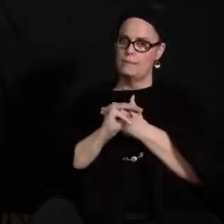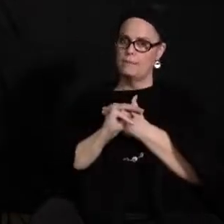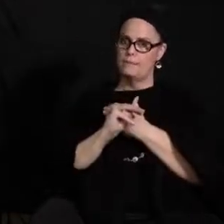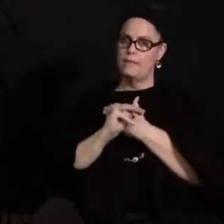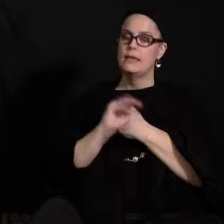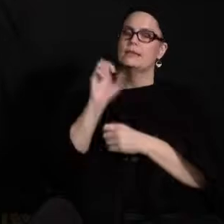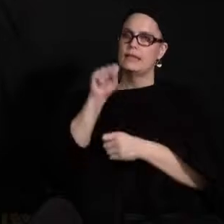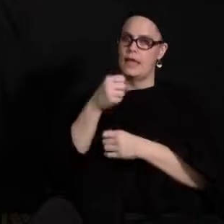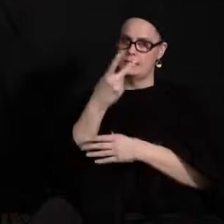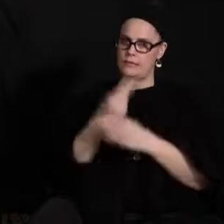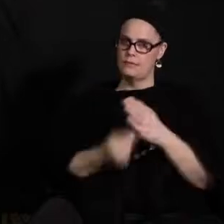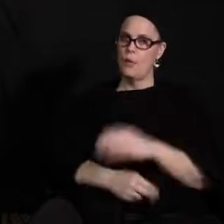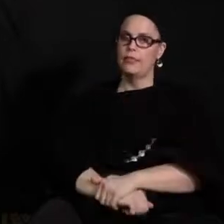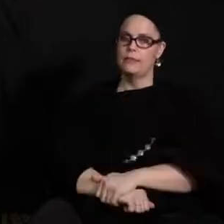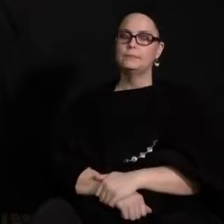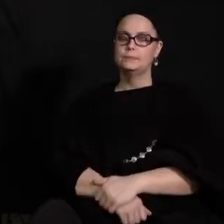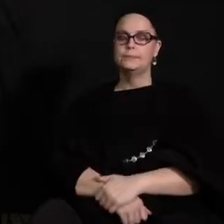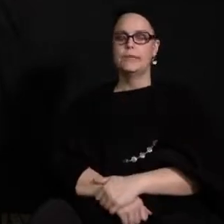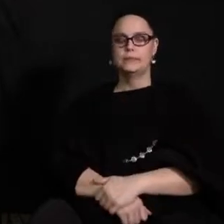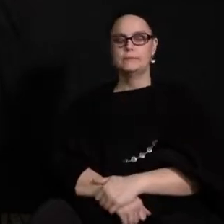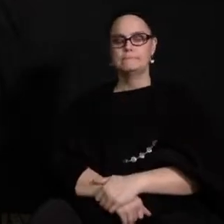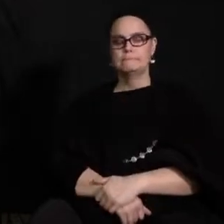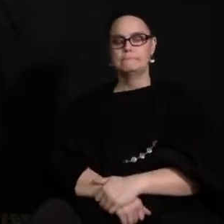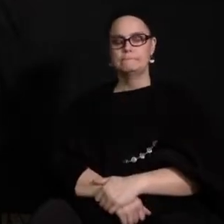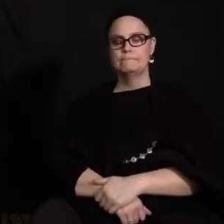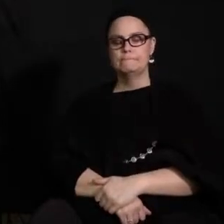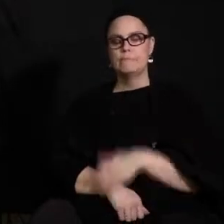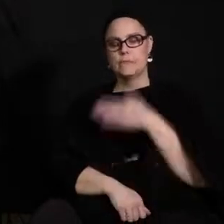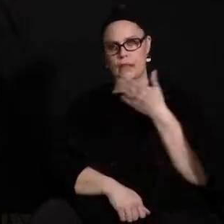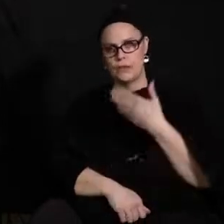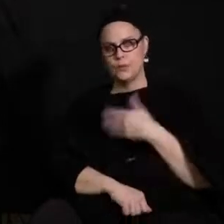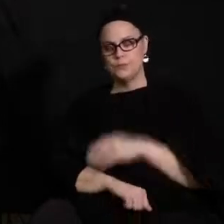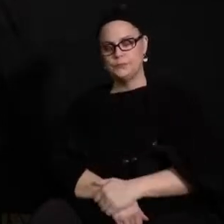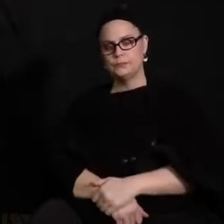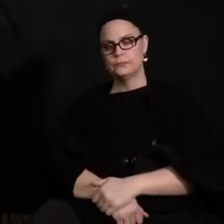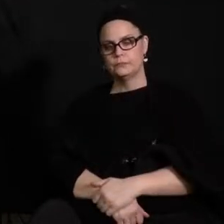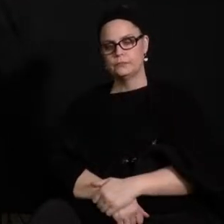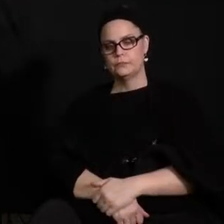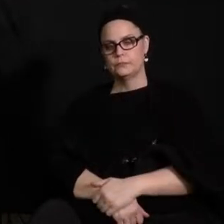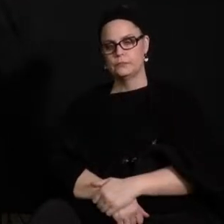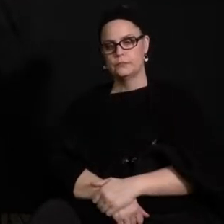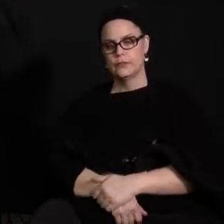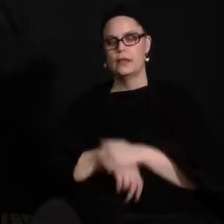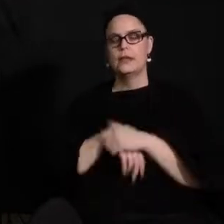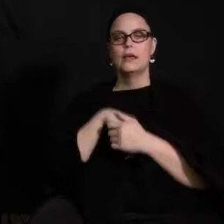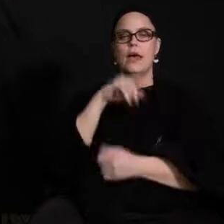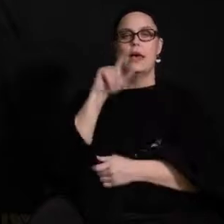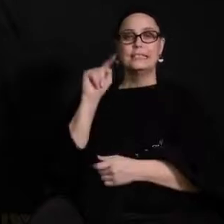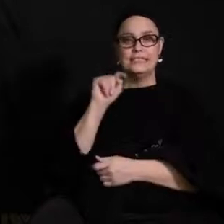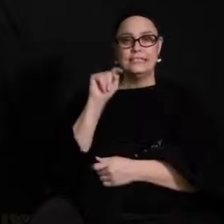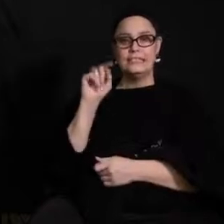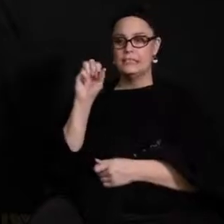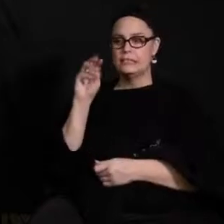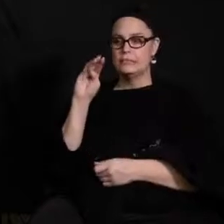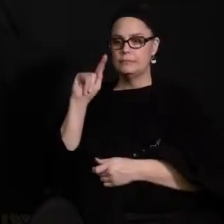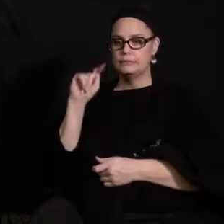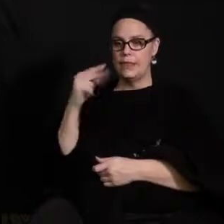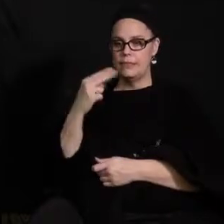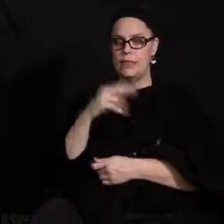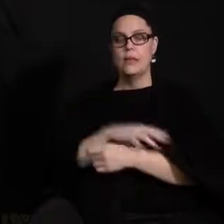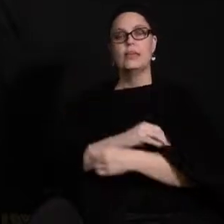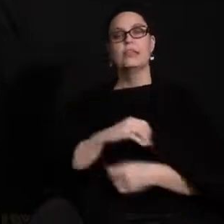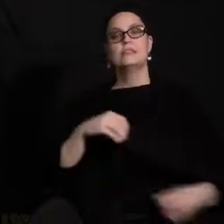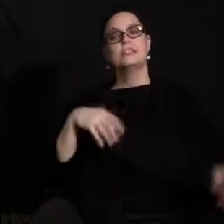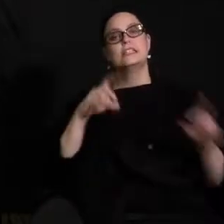yes thank you all right thank you next question is from a t smith is the district supporting